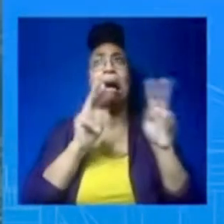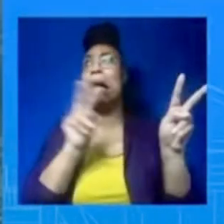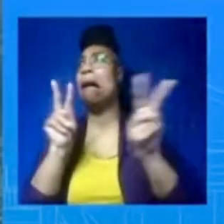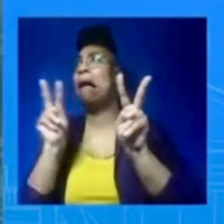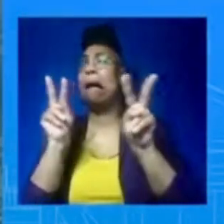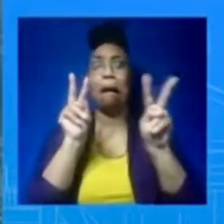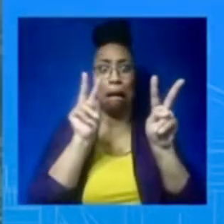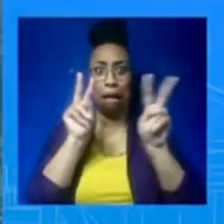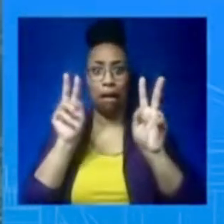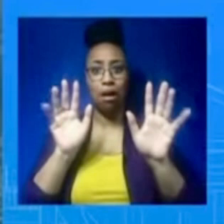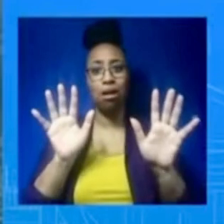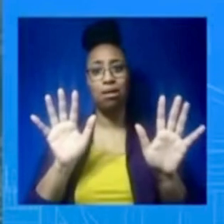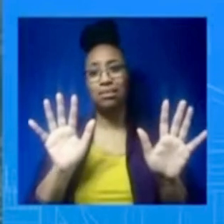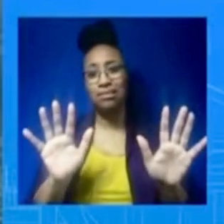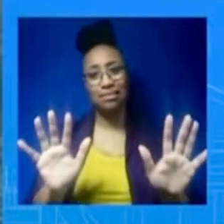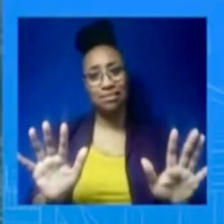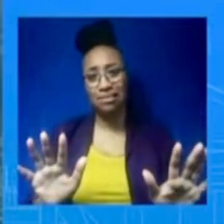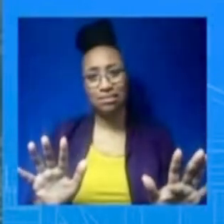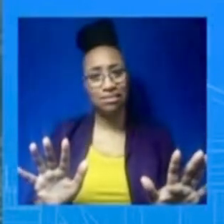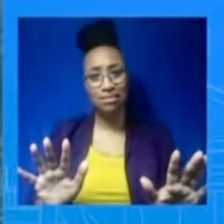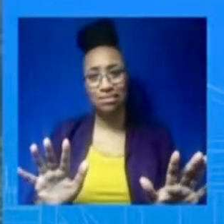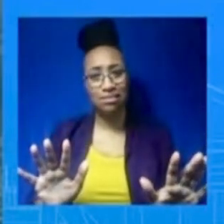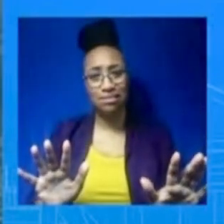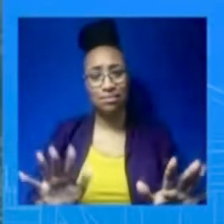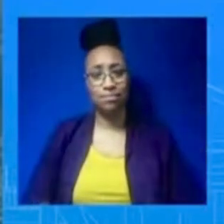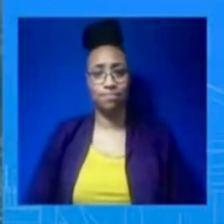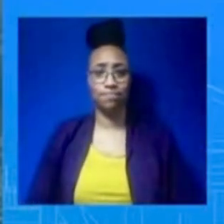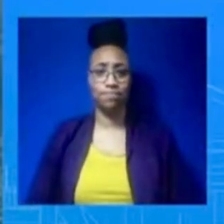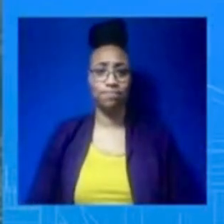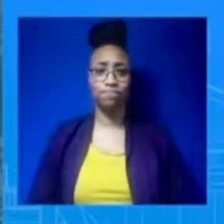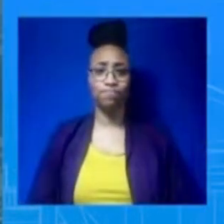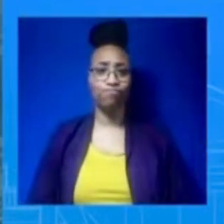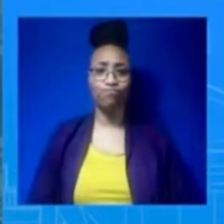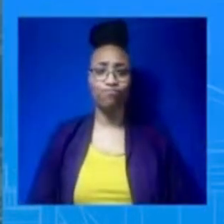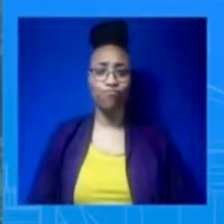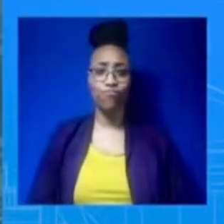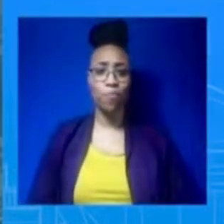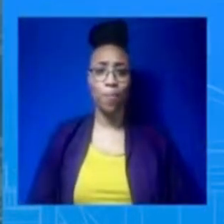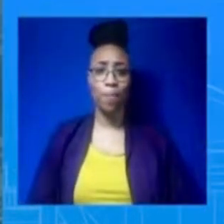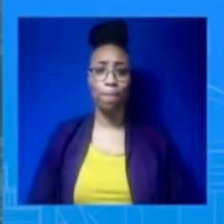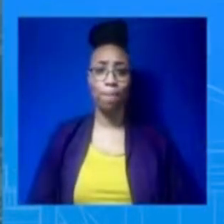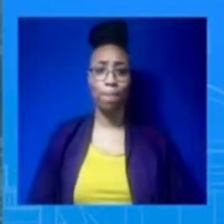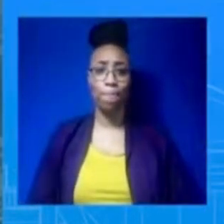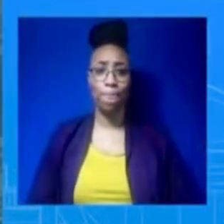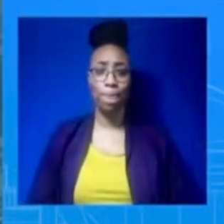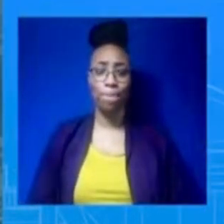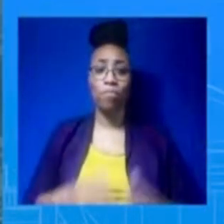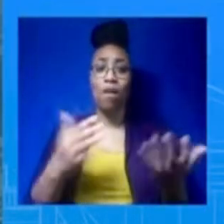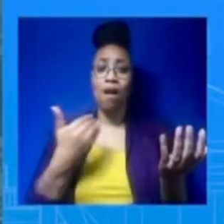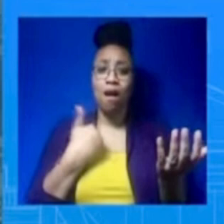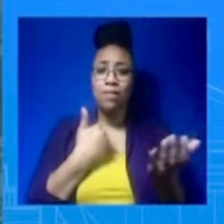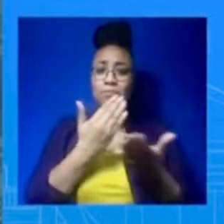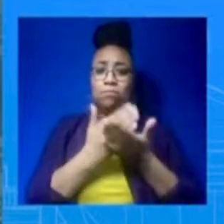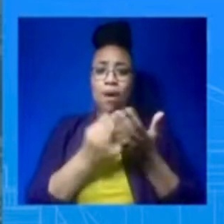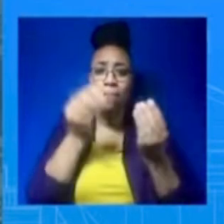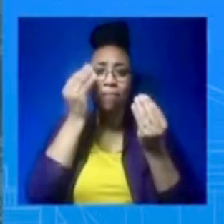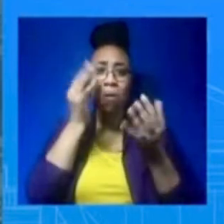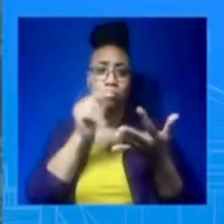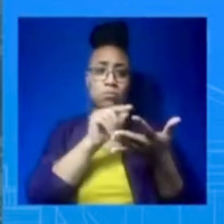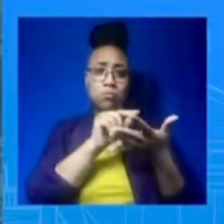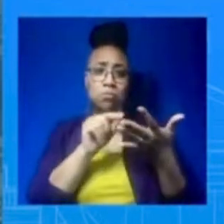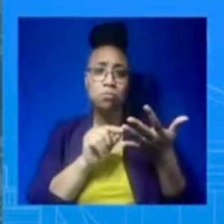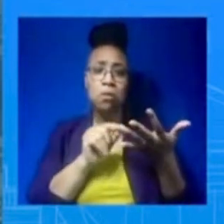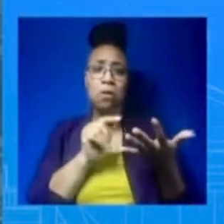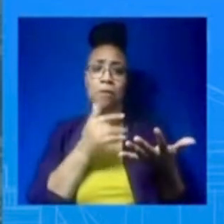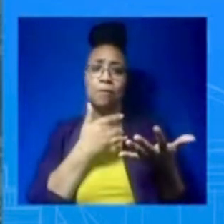with this, again, with information that we had that wasn't complete, but yet legitimate concerns about a threat, and dealing with that threat